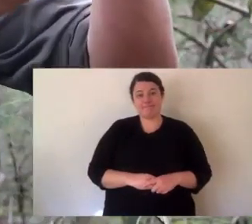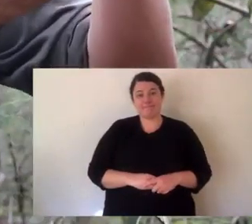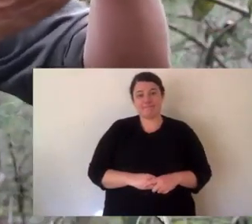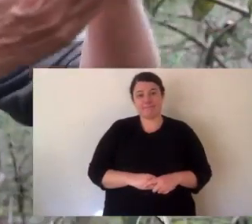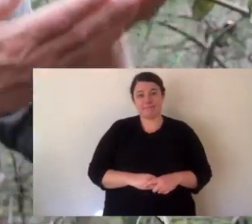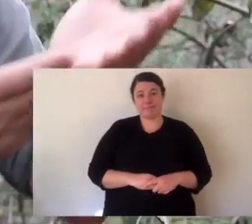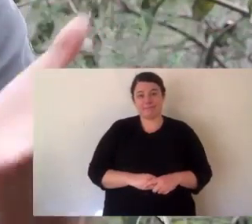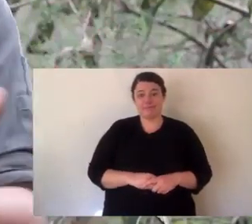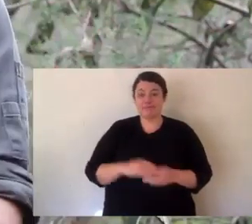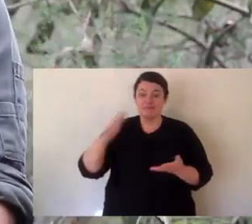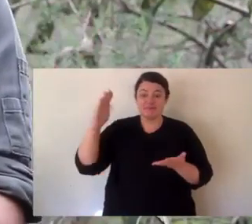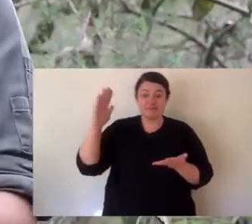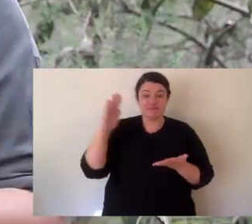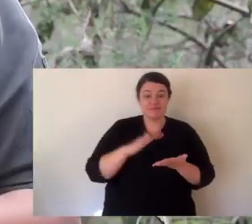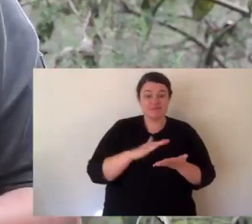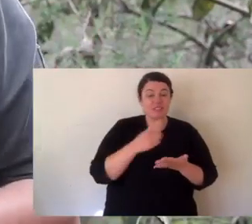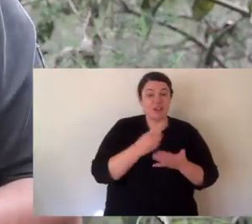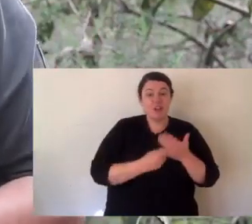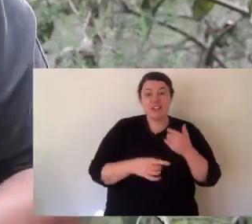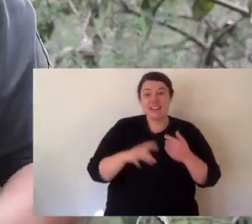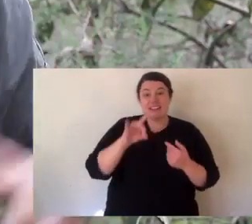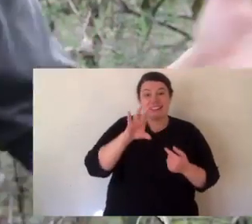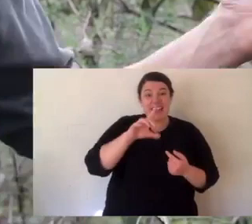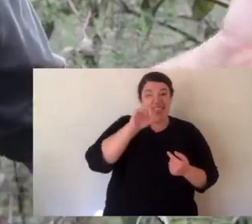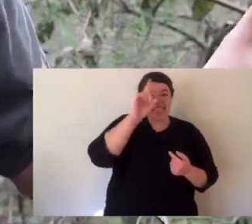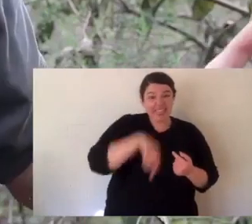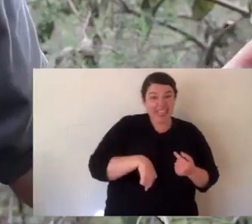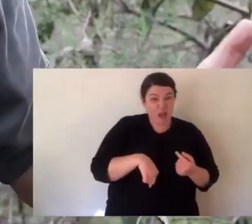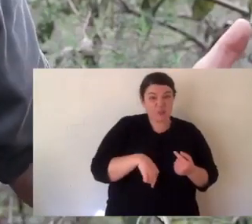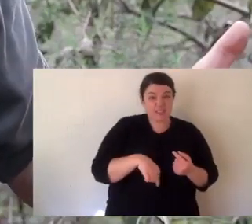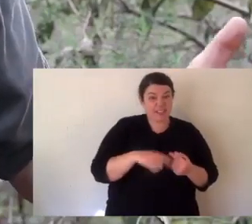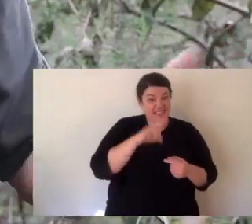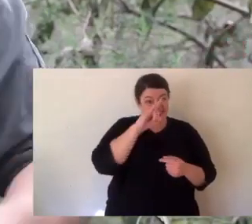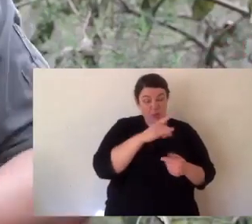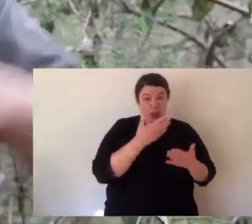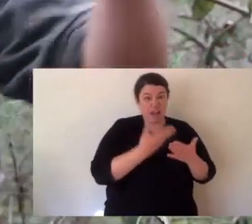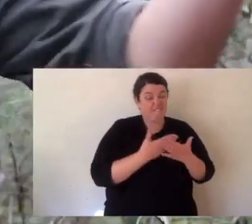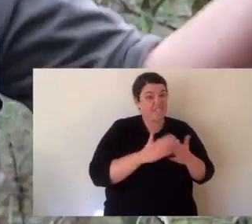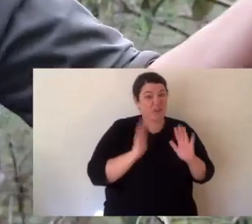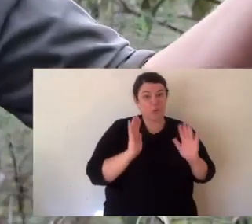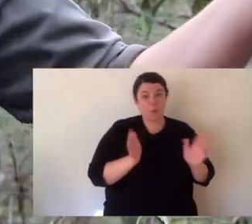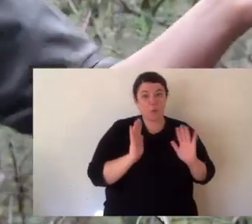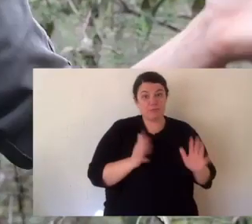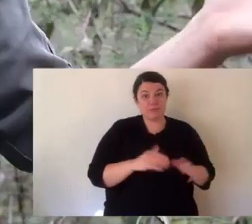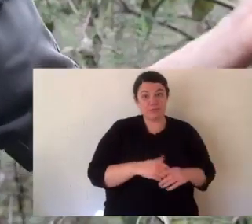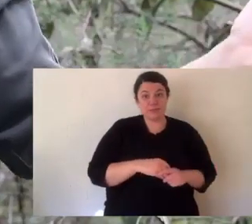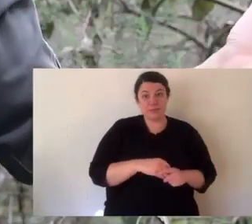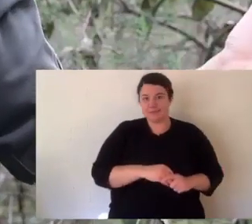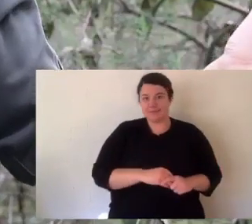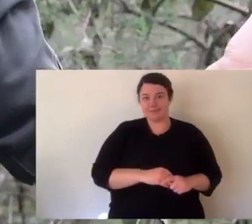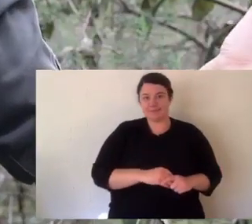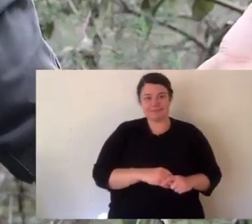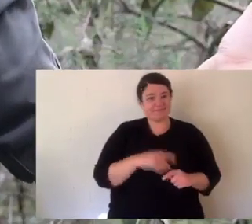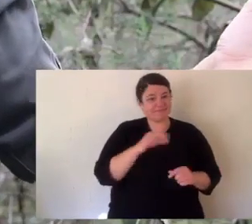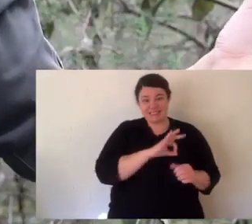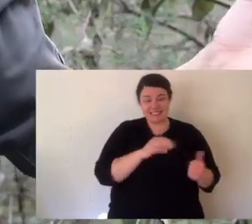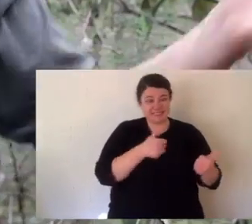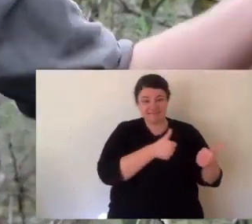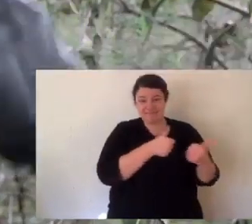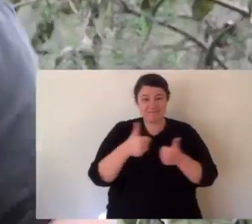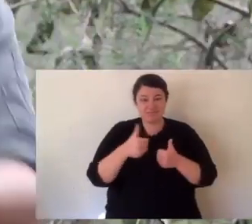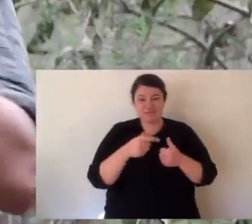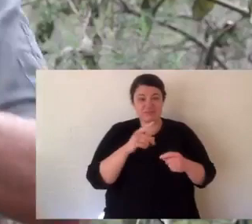Now the devil has reduced in numbers down to just 10,000. And there were a quarter of a million, 250,000.